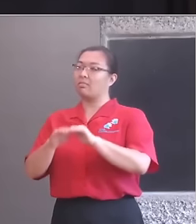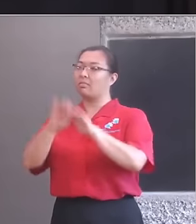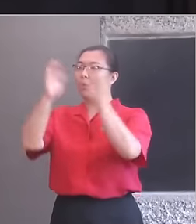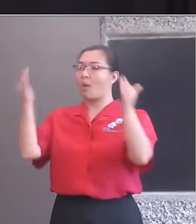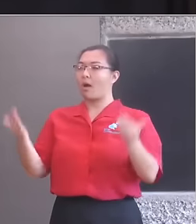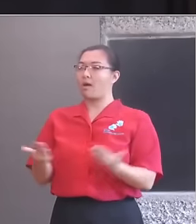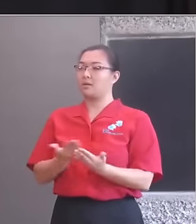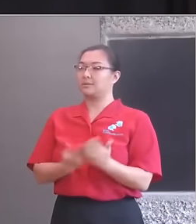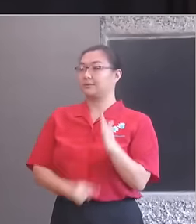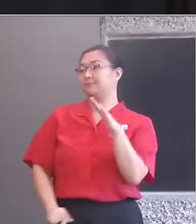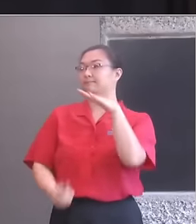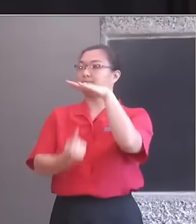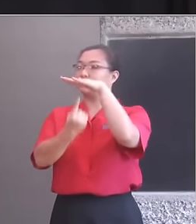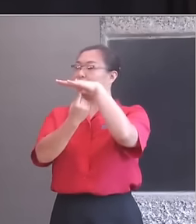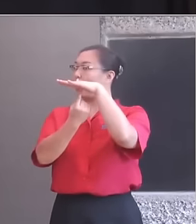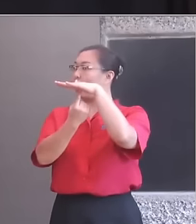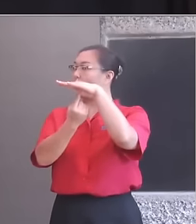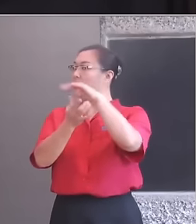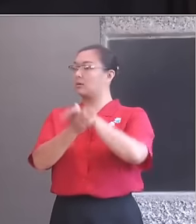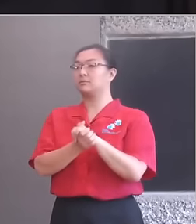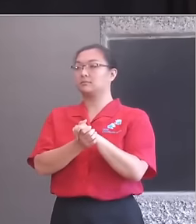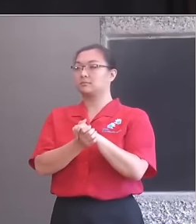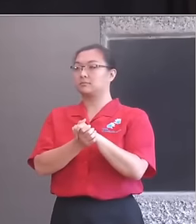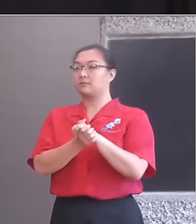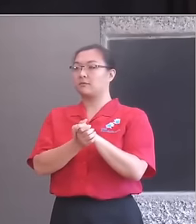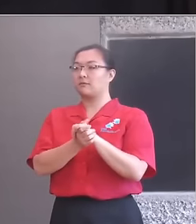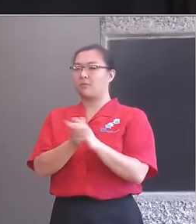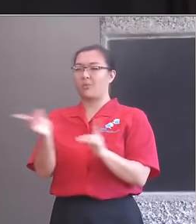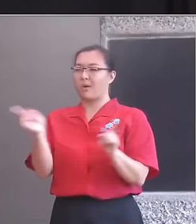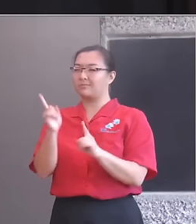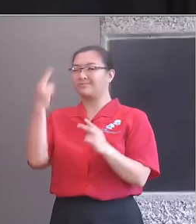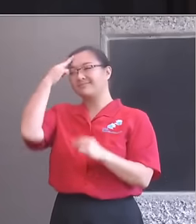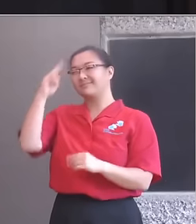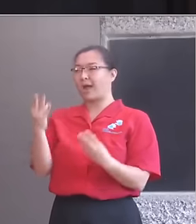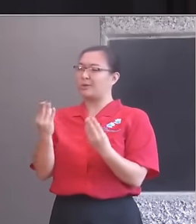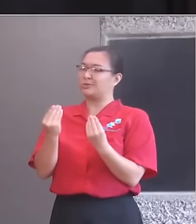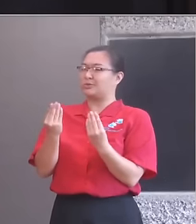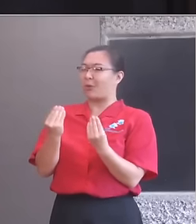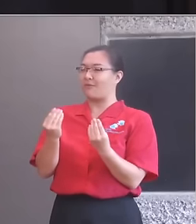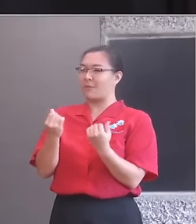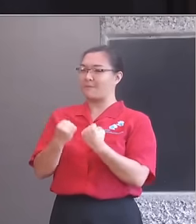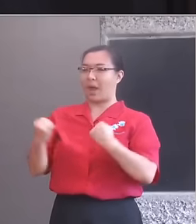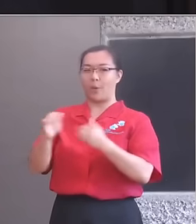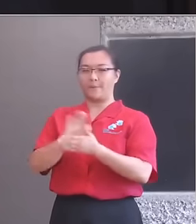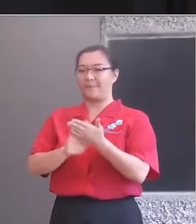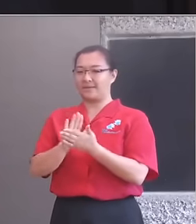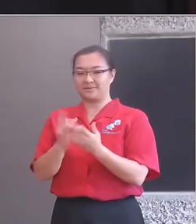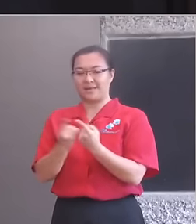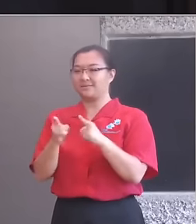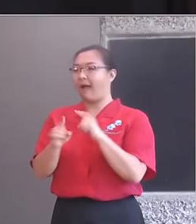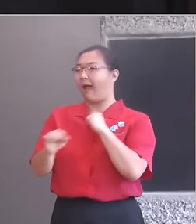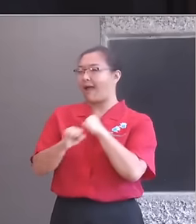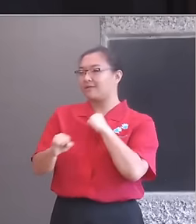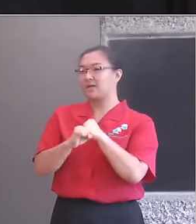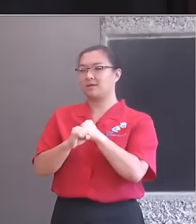through cultural influence, known as soft power. Film studios, advertising firms, video game developers